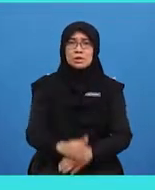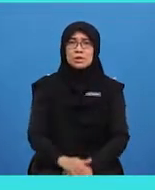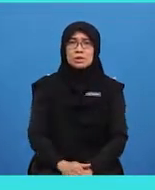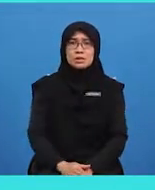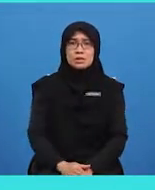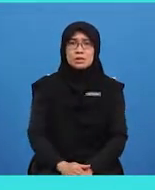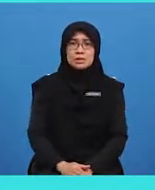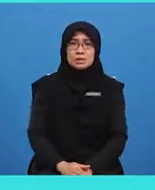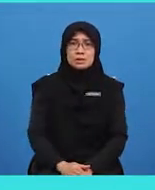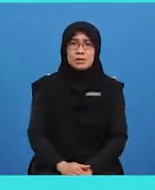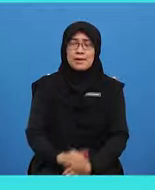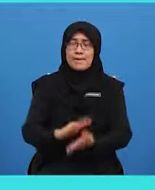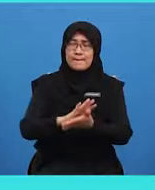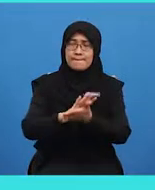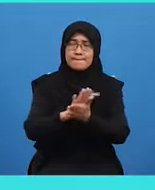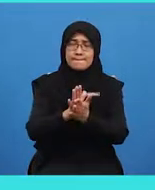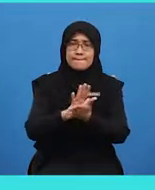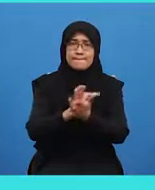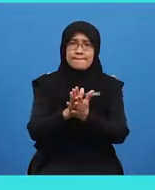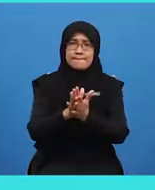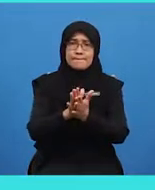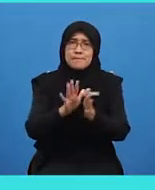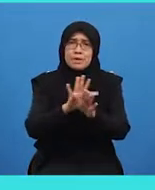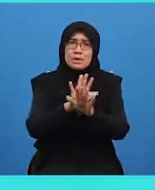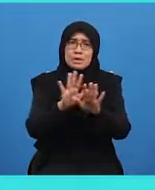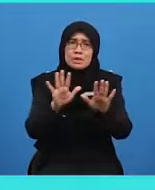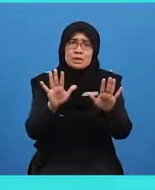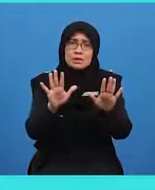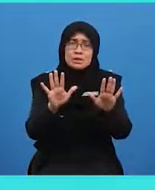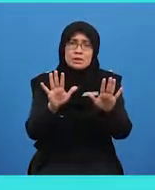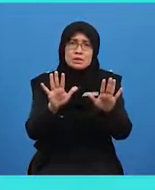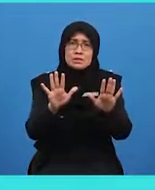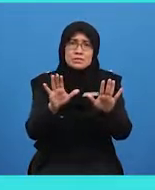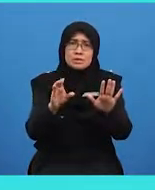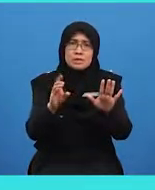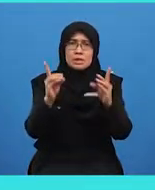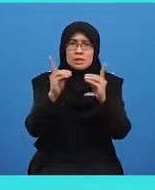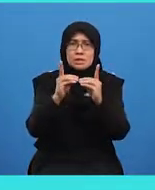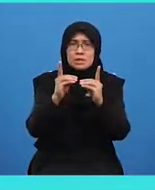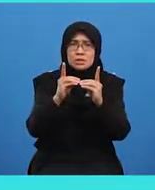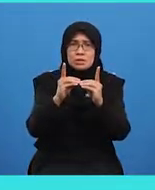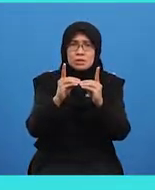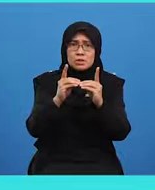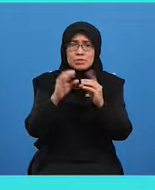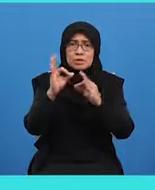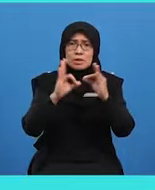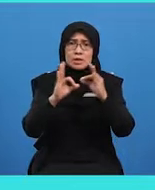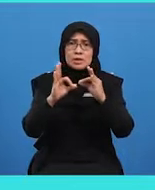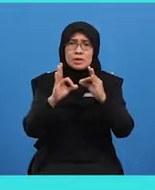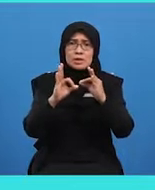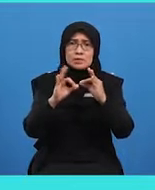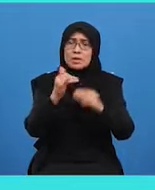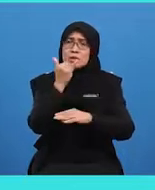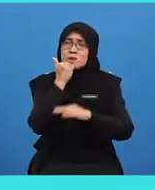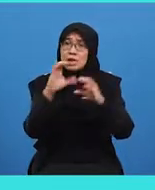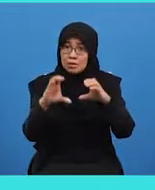Amazingly, cheese might never have been discovered if it weren't for a mistake. Legend